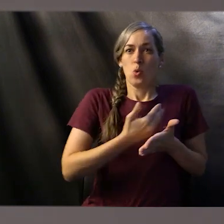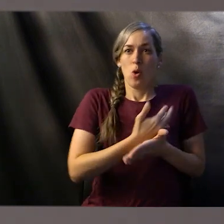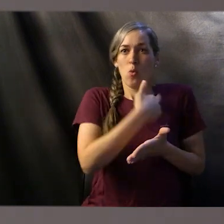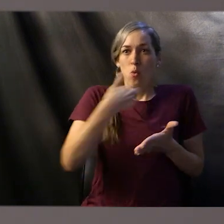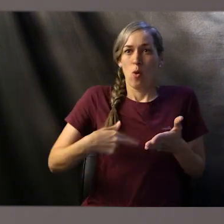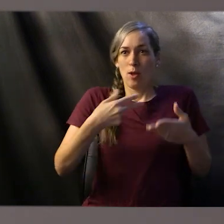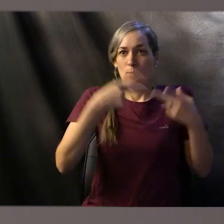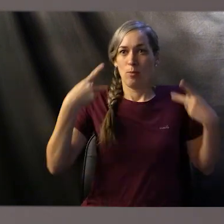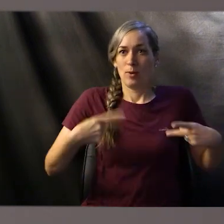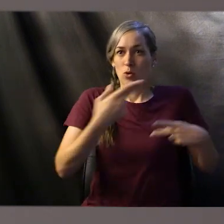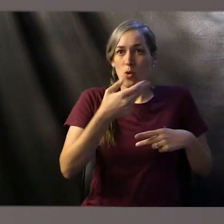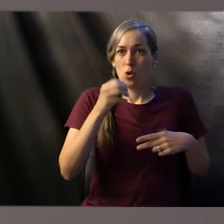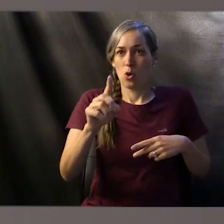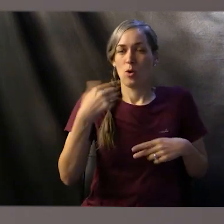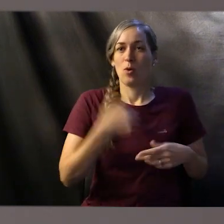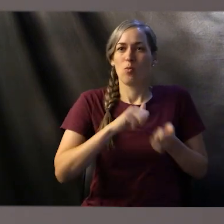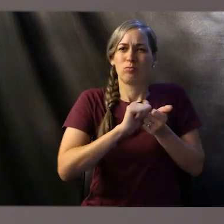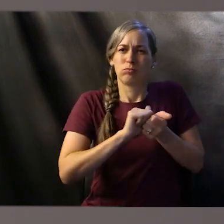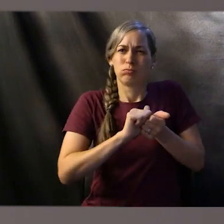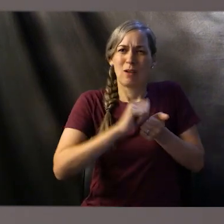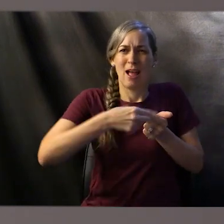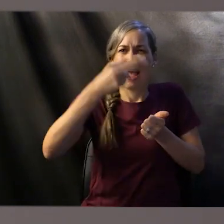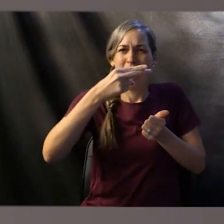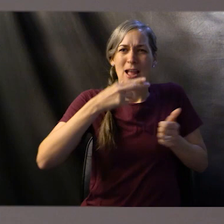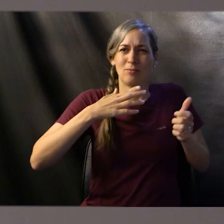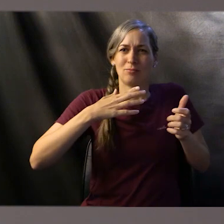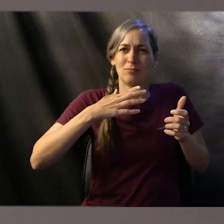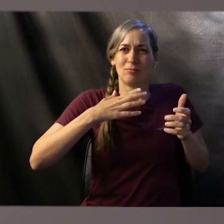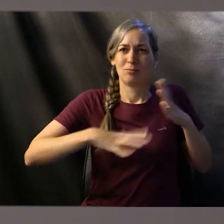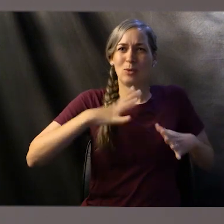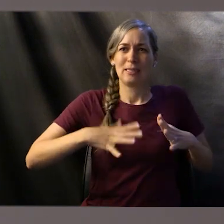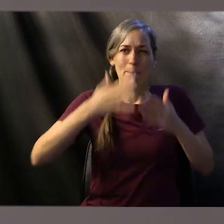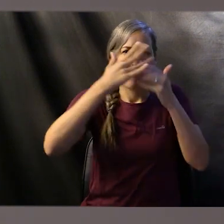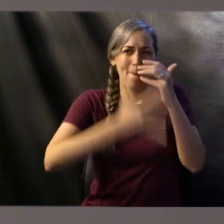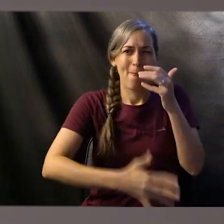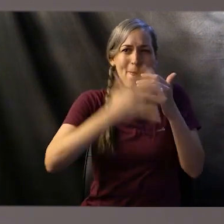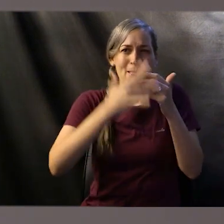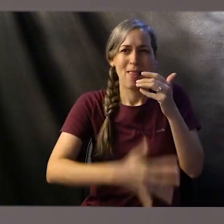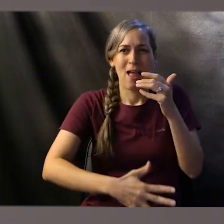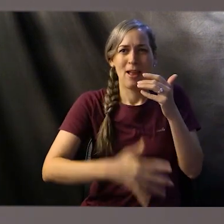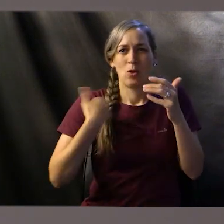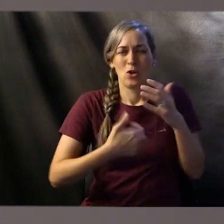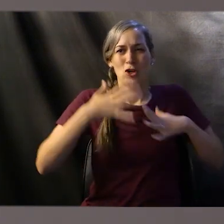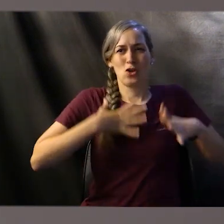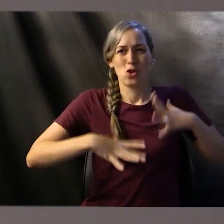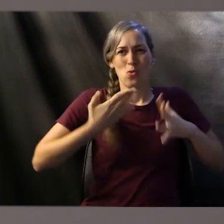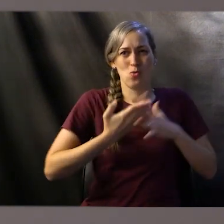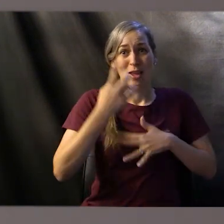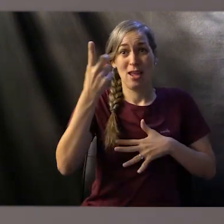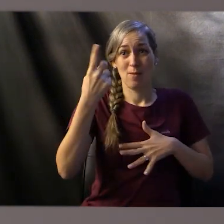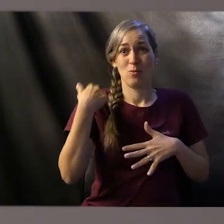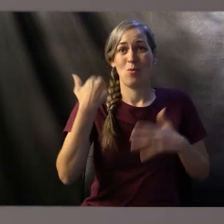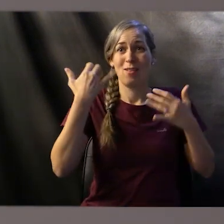priest's blood and clothed by him so that we can conduct the acts, all the acts of worship.